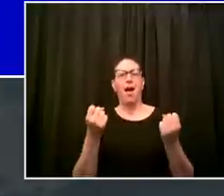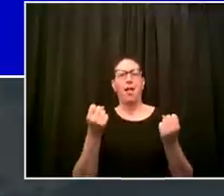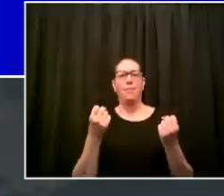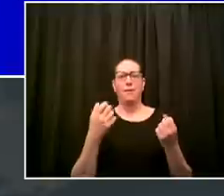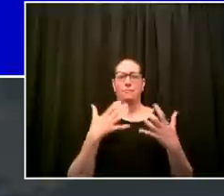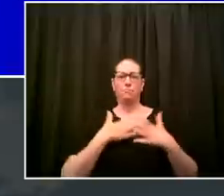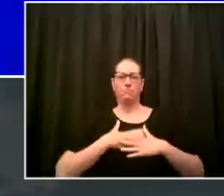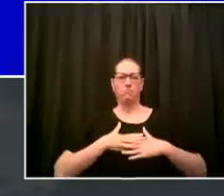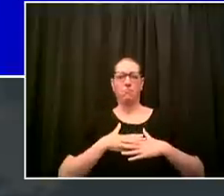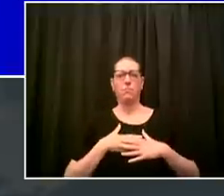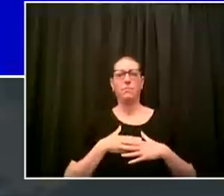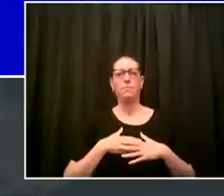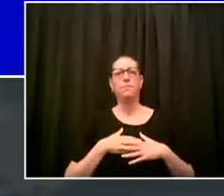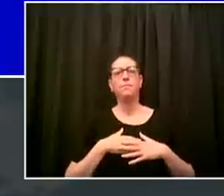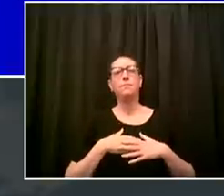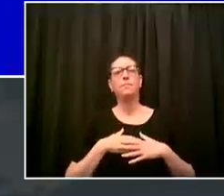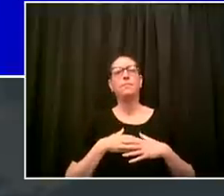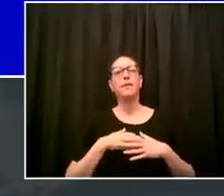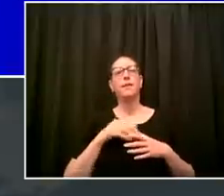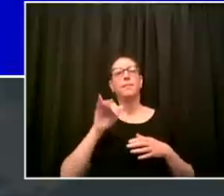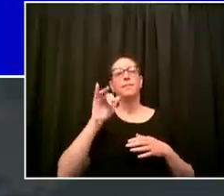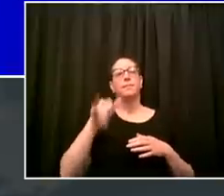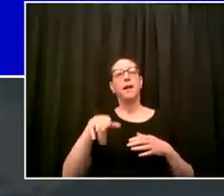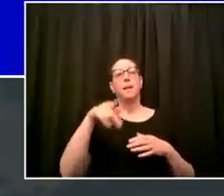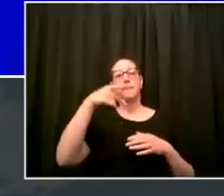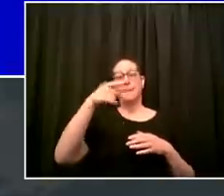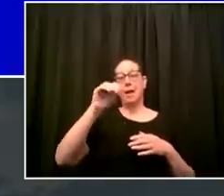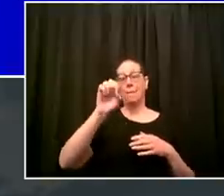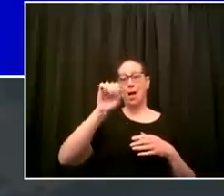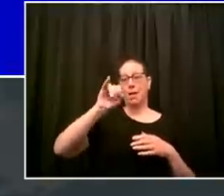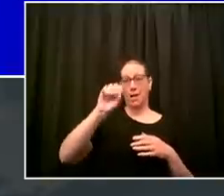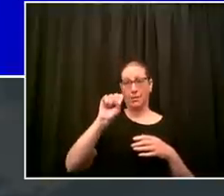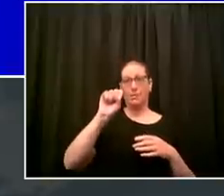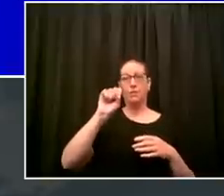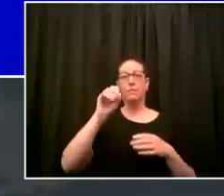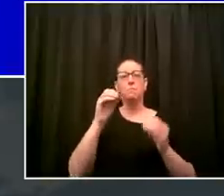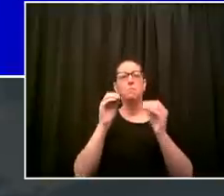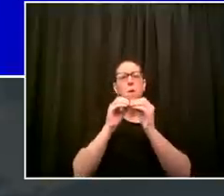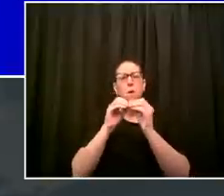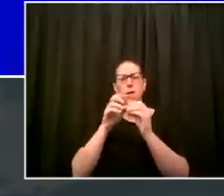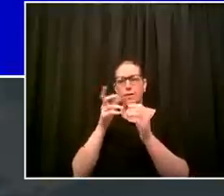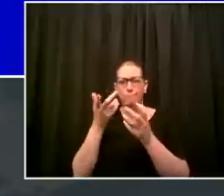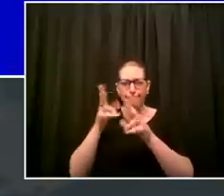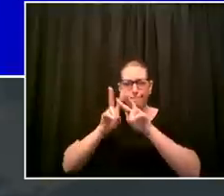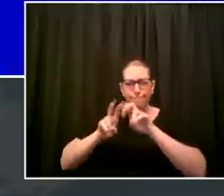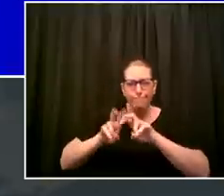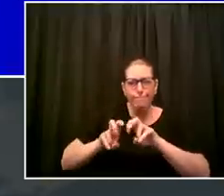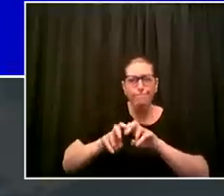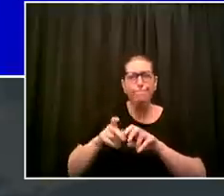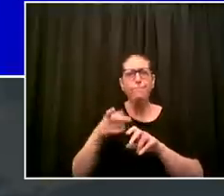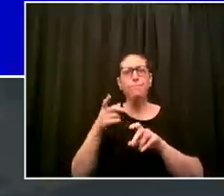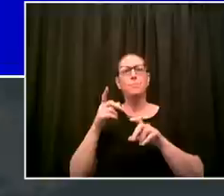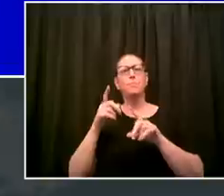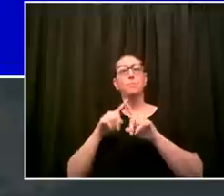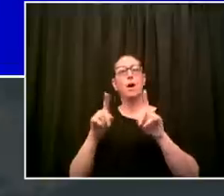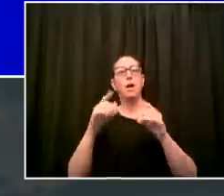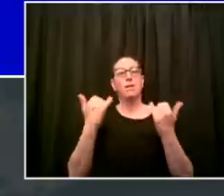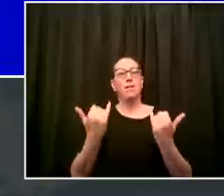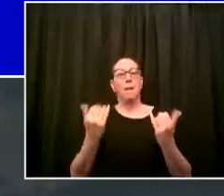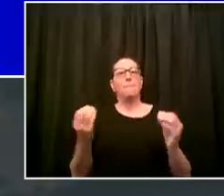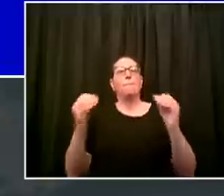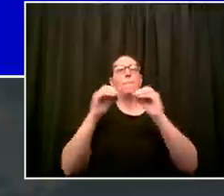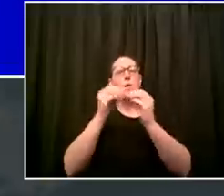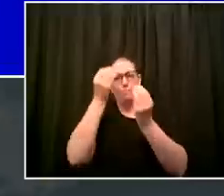all over the city now the centers for disease control federally has released some key updates i want to share them with you now